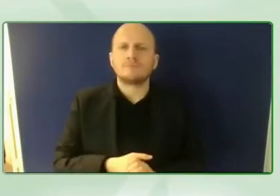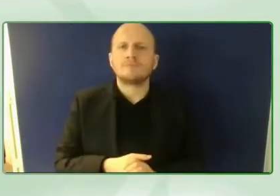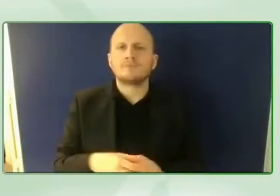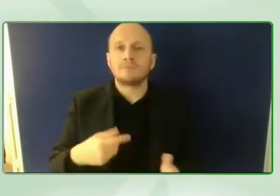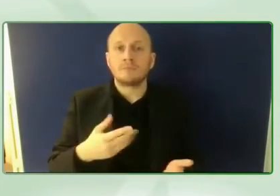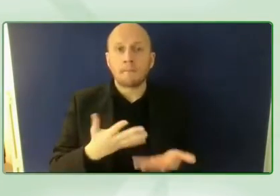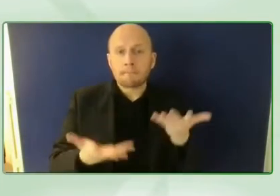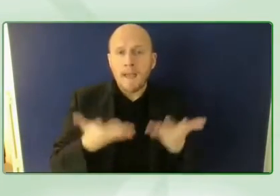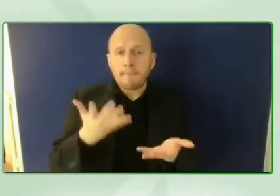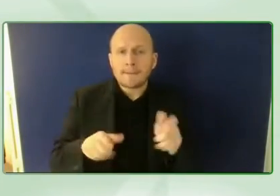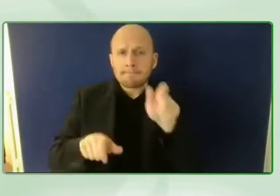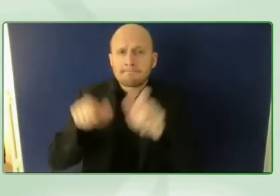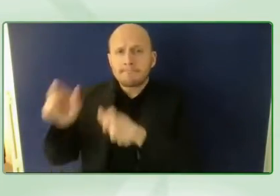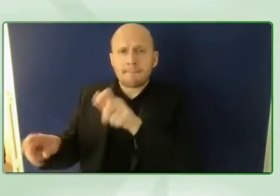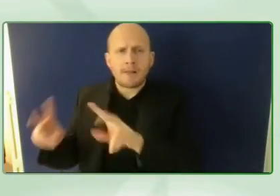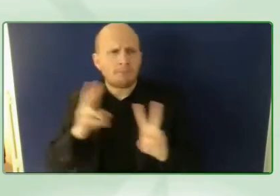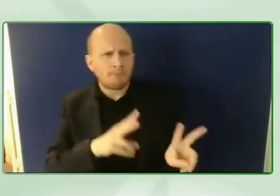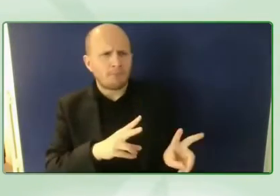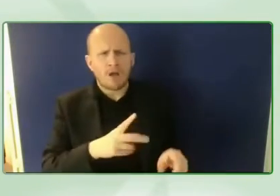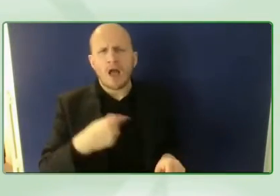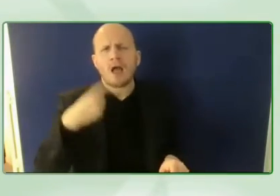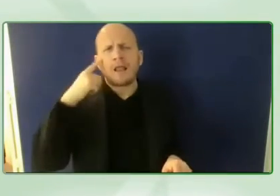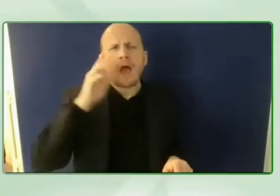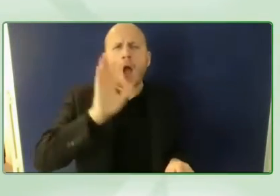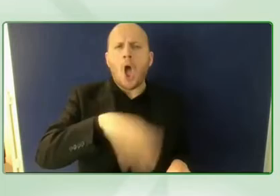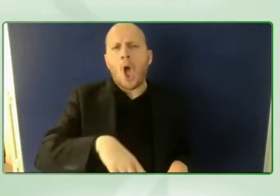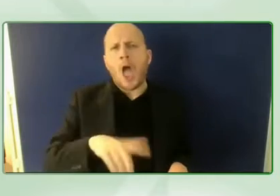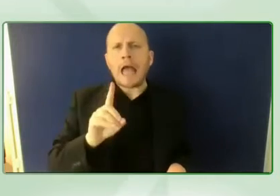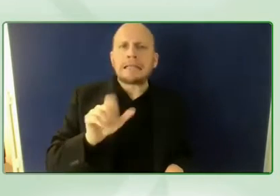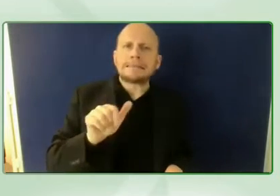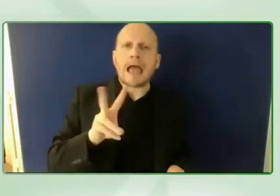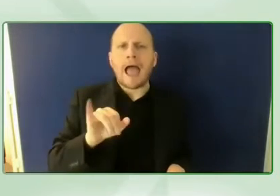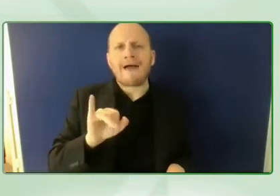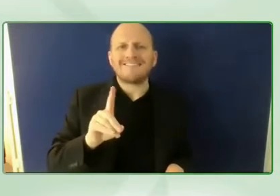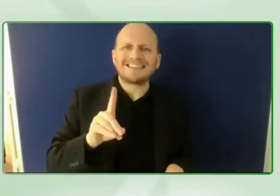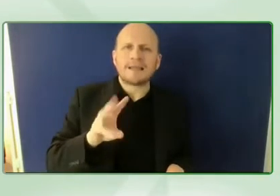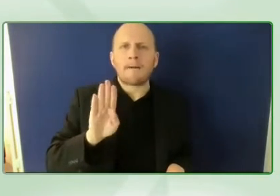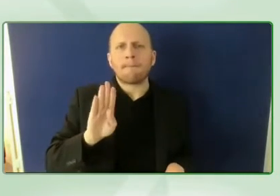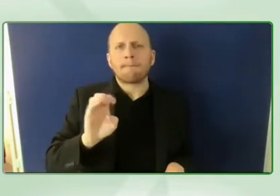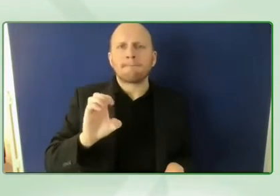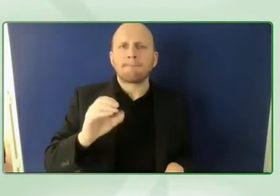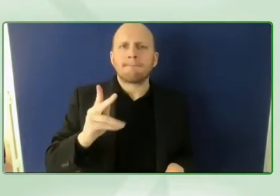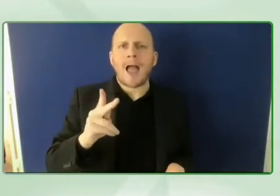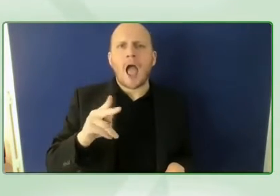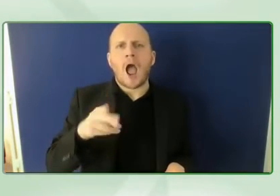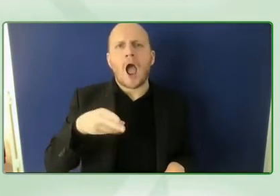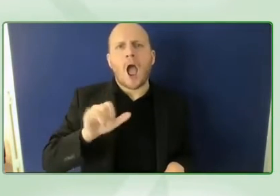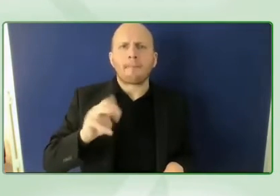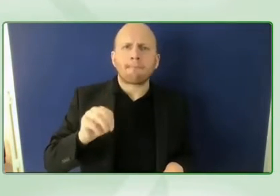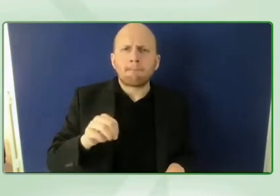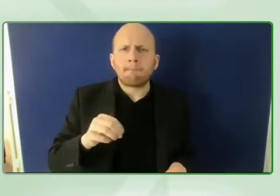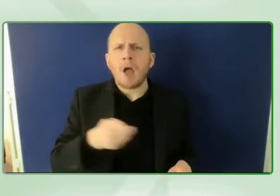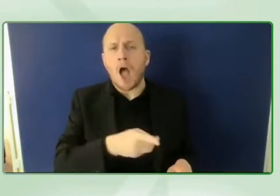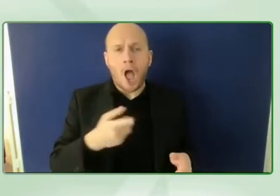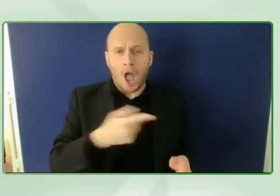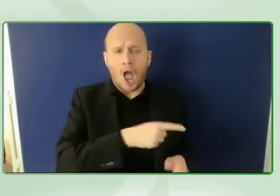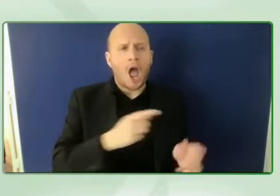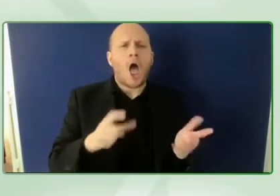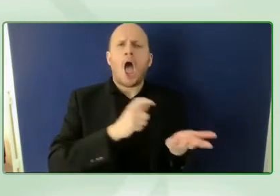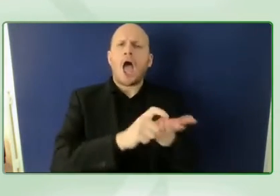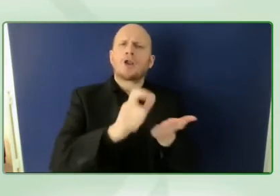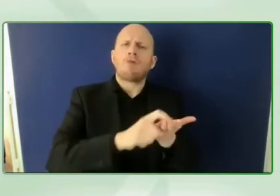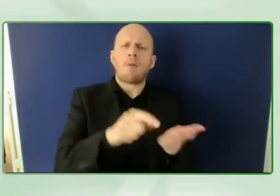if david beckham posts on instagram about we the 15 what about the global south what about individuals in